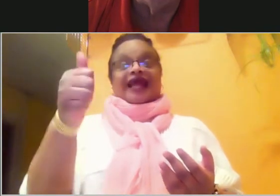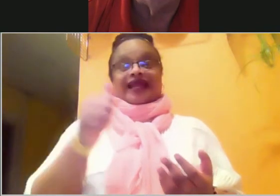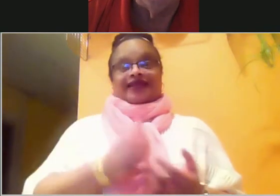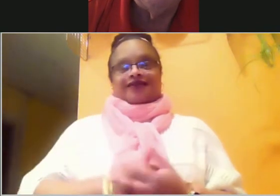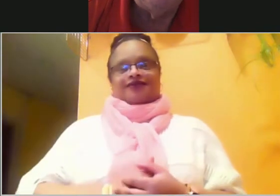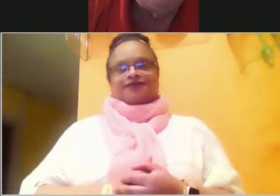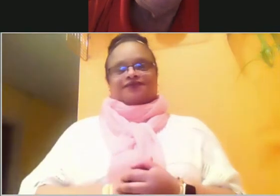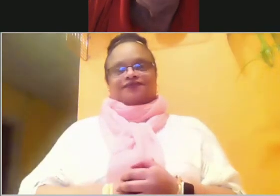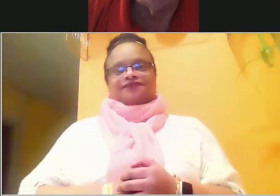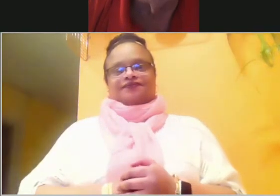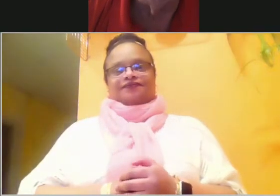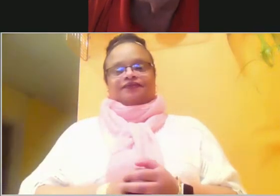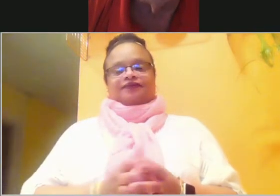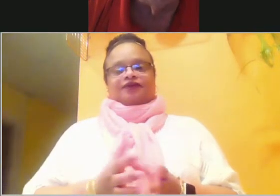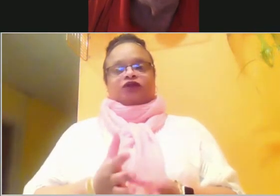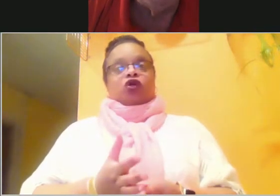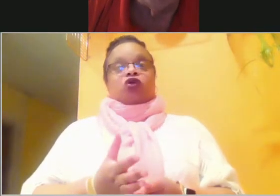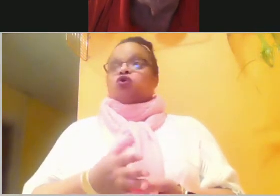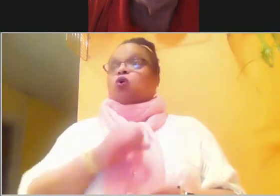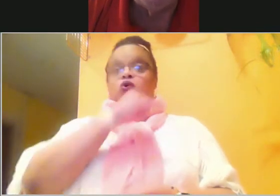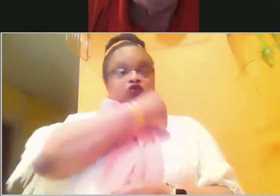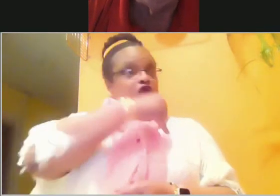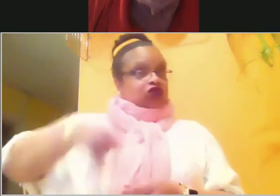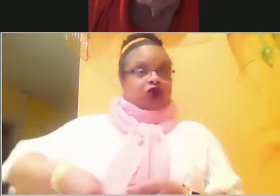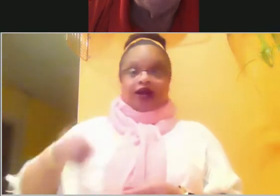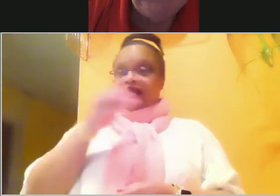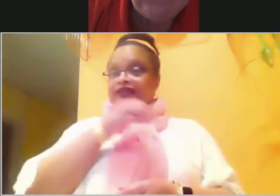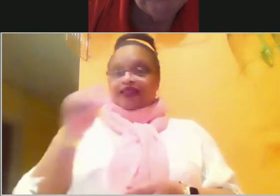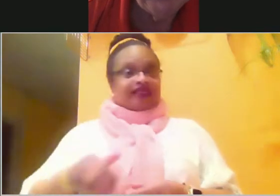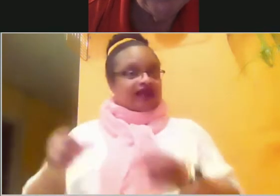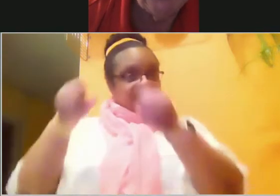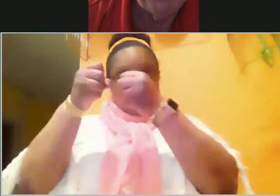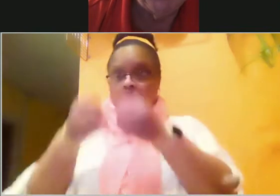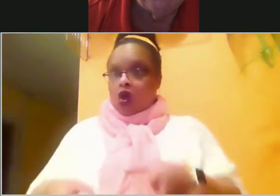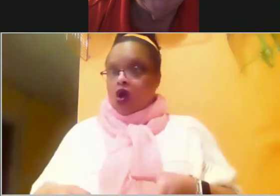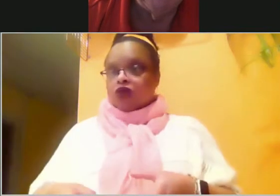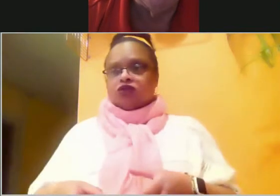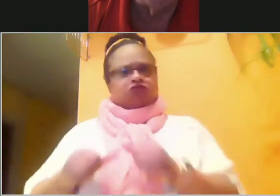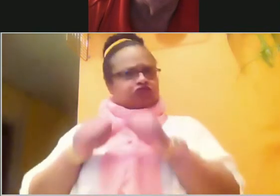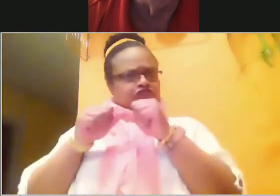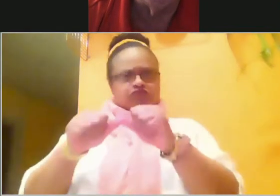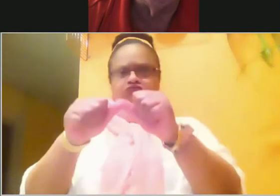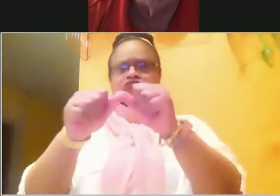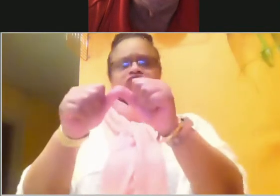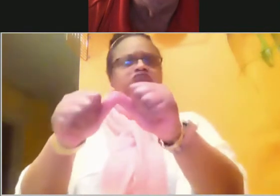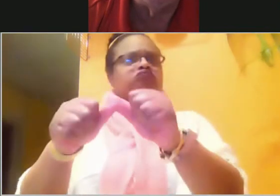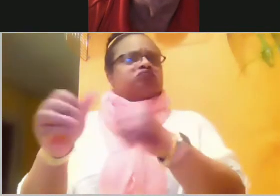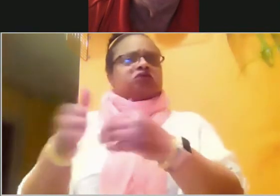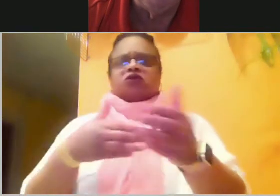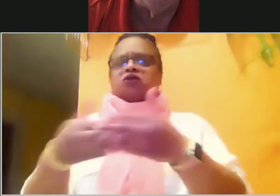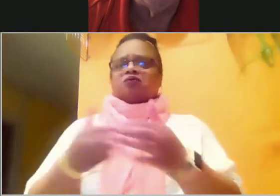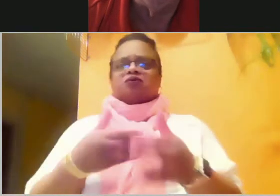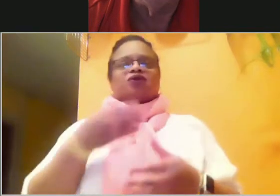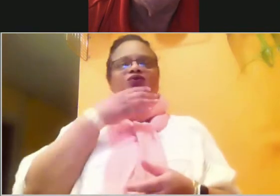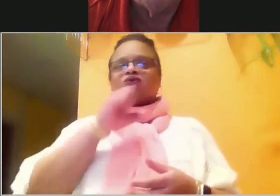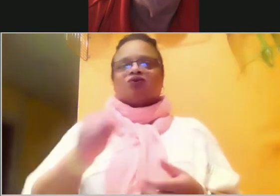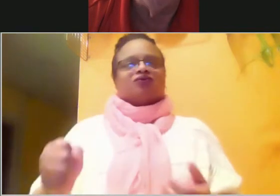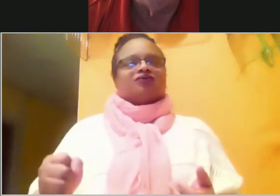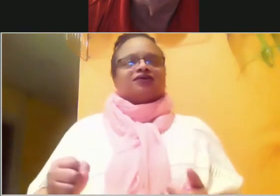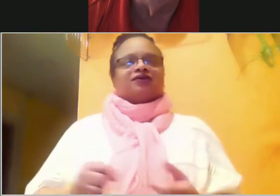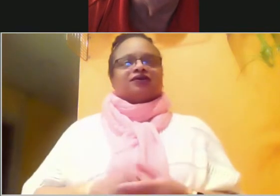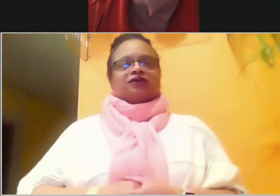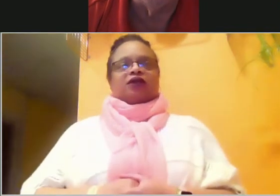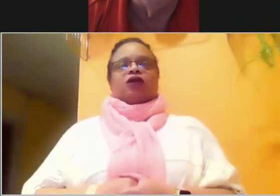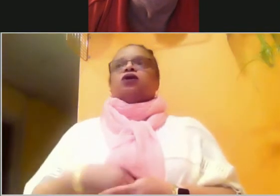lost the battle. Still with all that, the complaining that was going on. God still had the patience, but yet there was